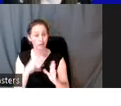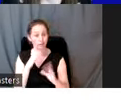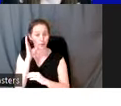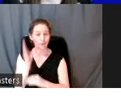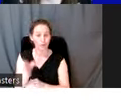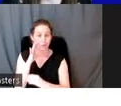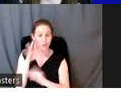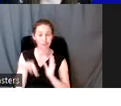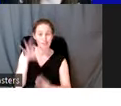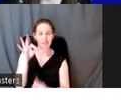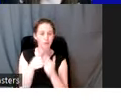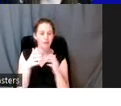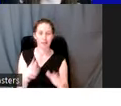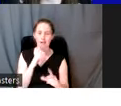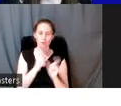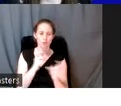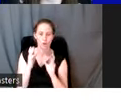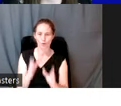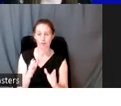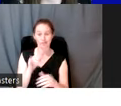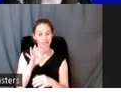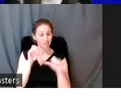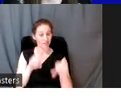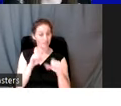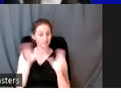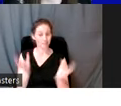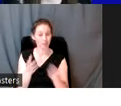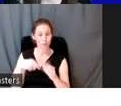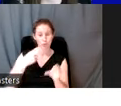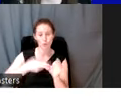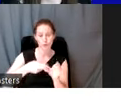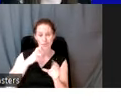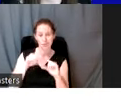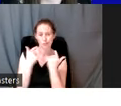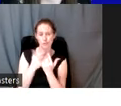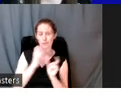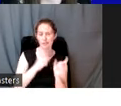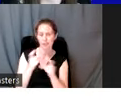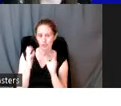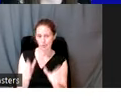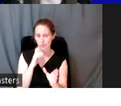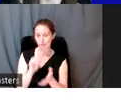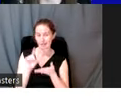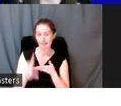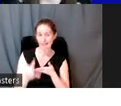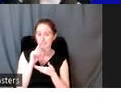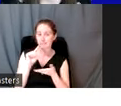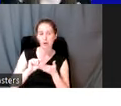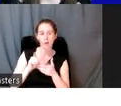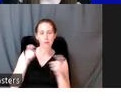without our dedicated donors. If you can, we encourage you to join this group of contributors with a gift, large or small.